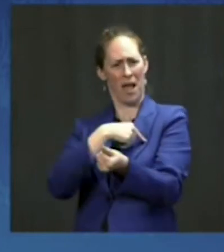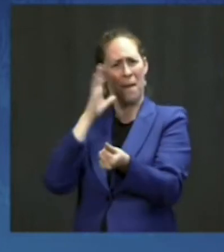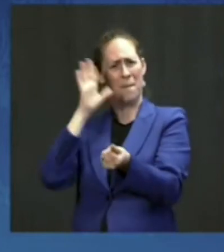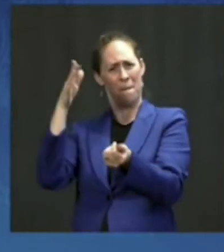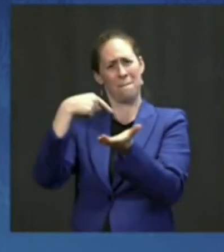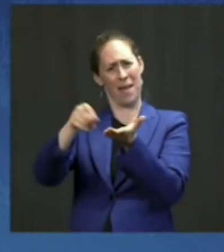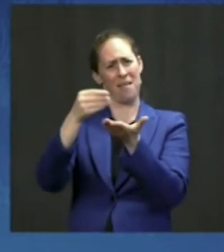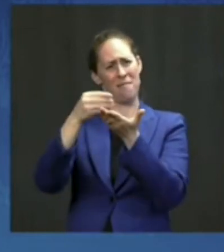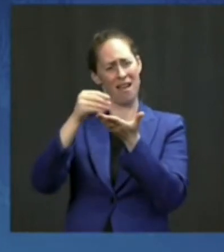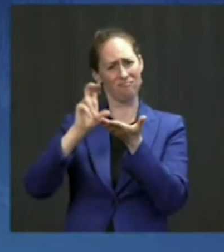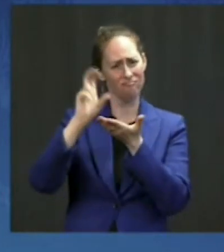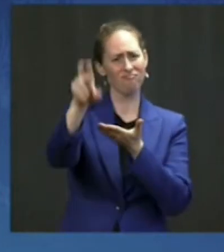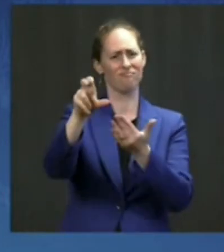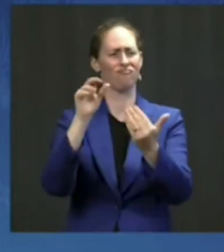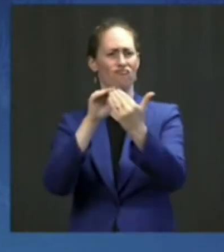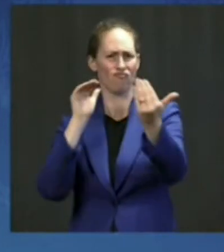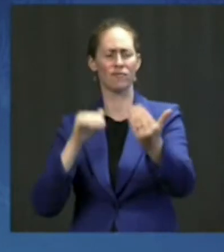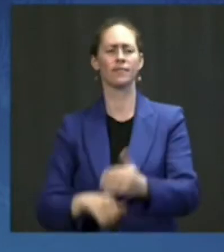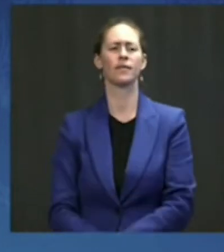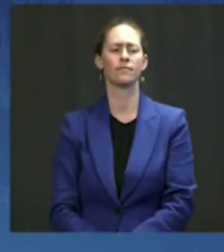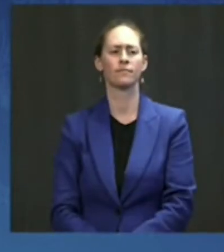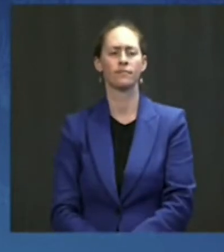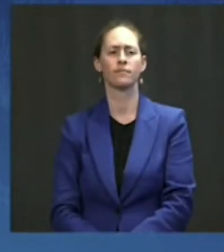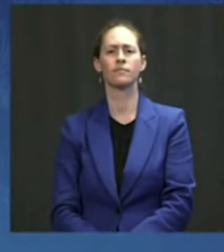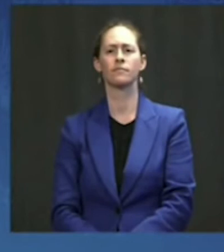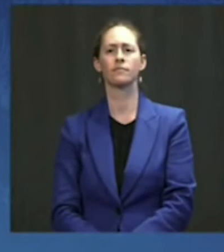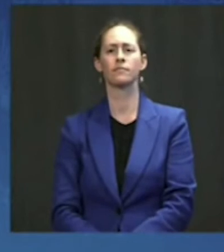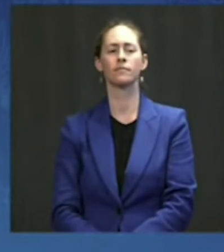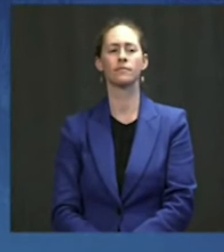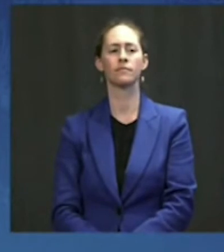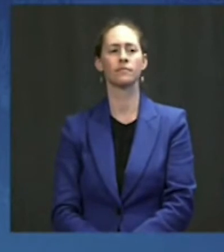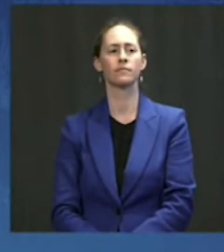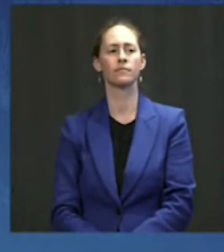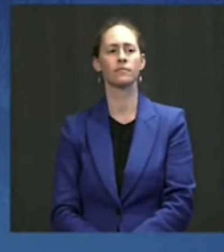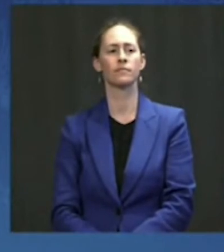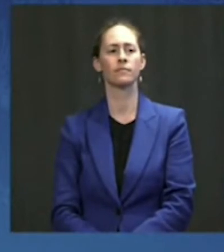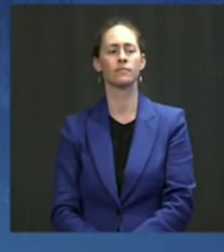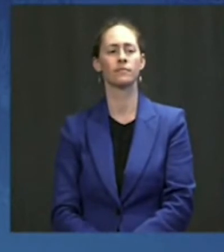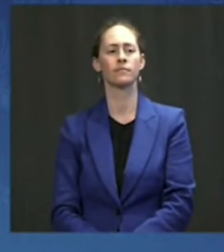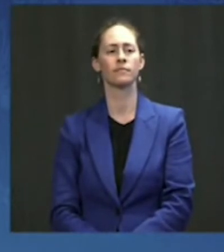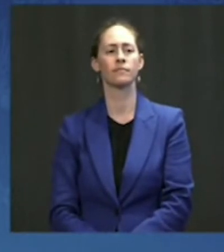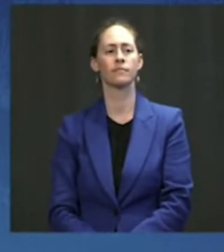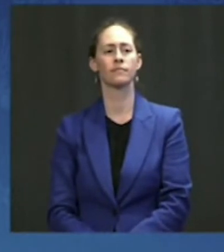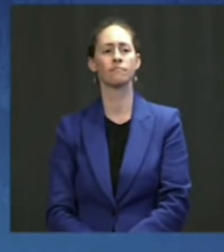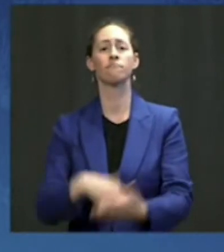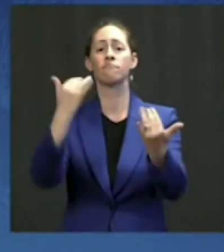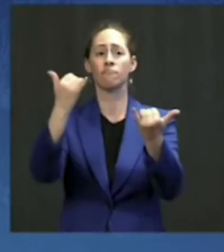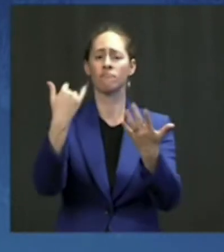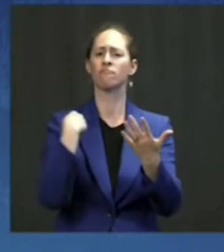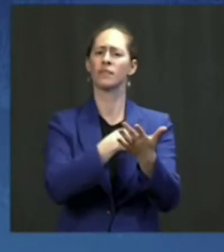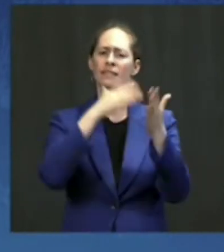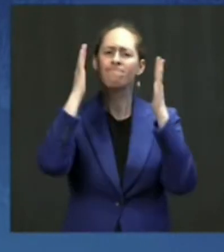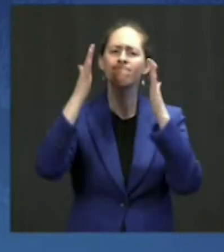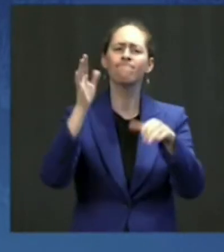You'll be reimbursed. Secondly, I'm announcing that we'll continue the work to work with states to